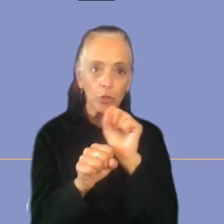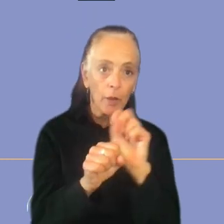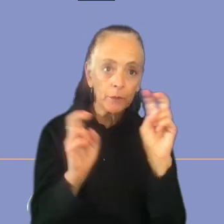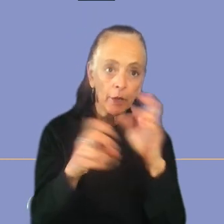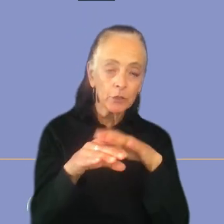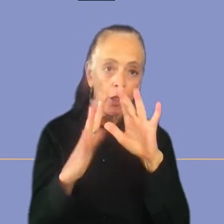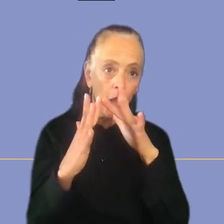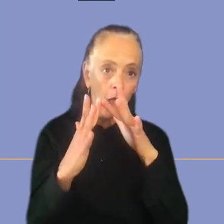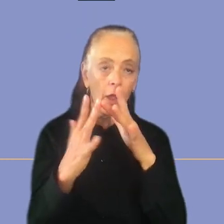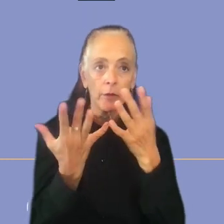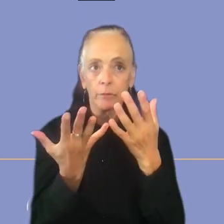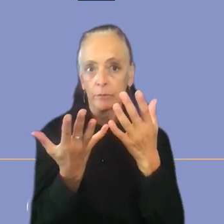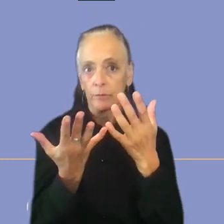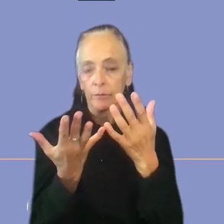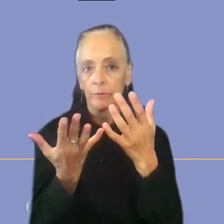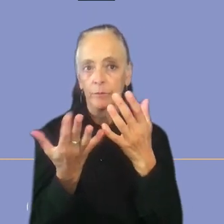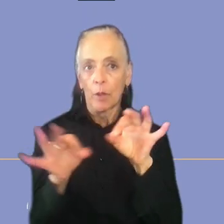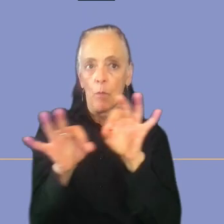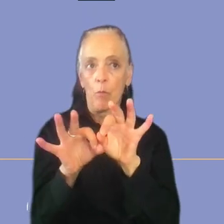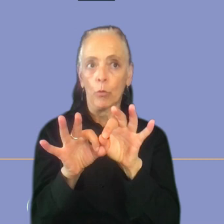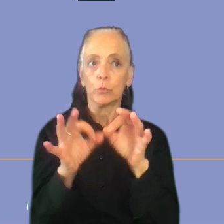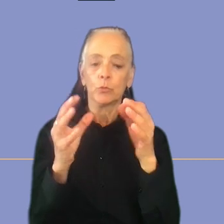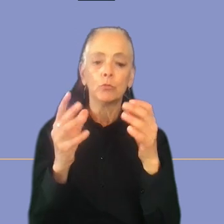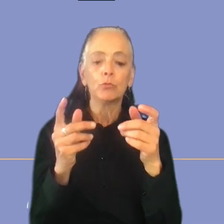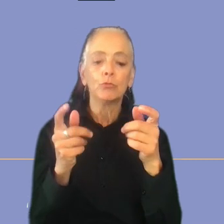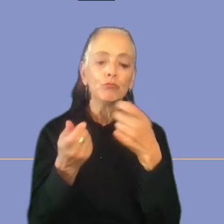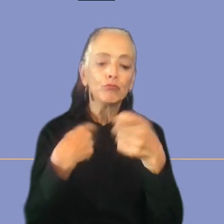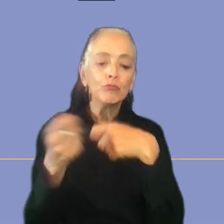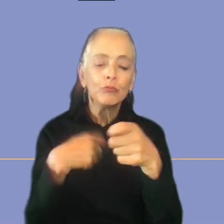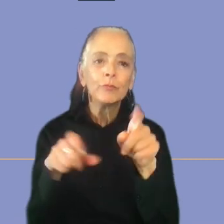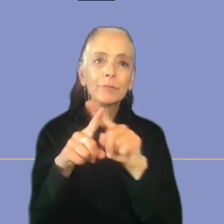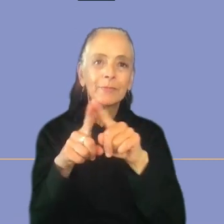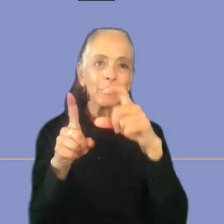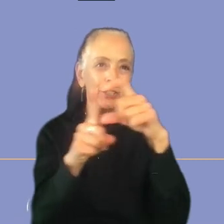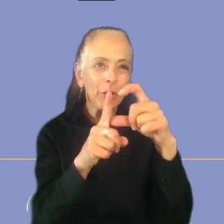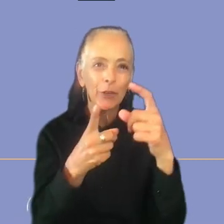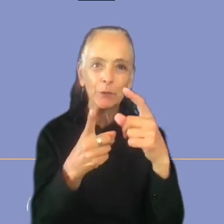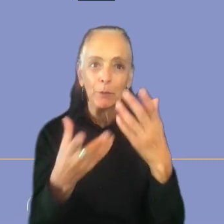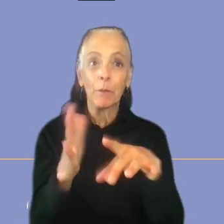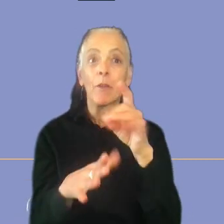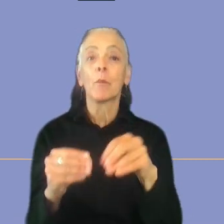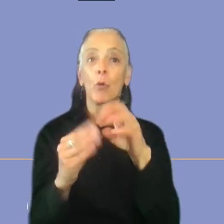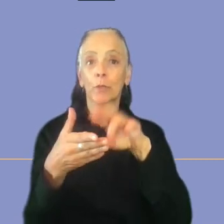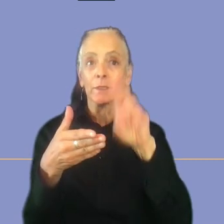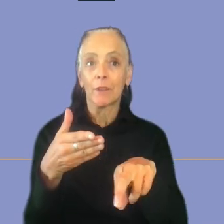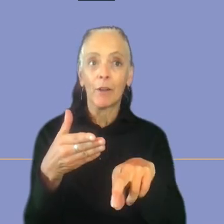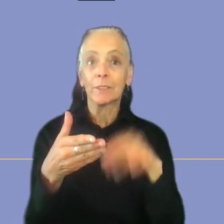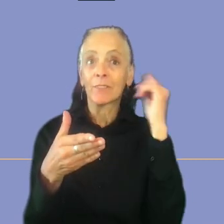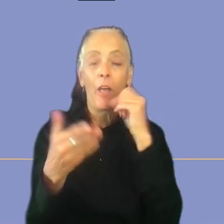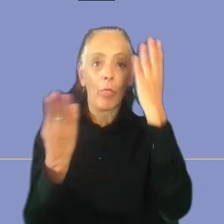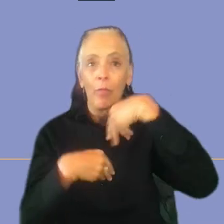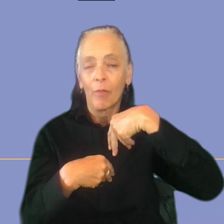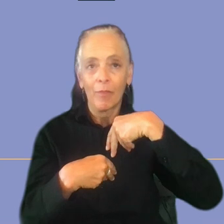online it might be good to try these different terms and see if you find maybe more results that way because you might be missing on